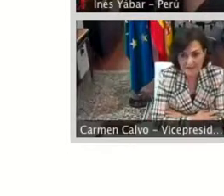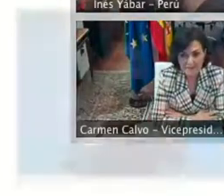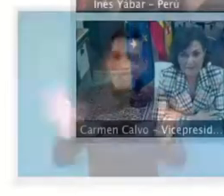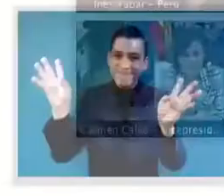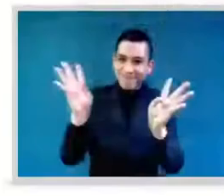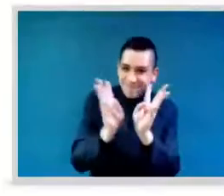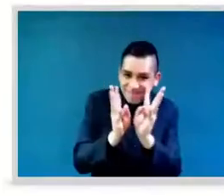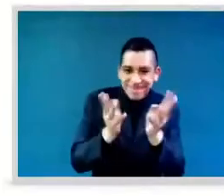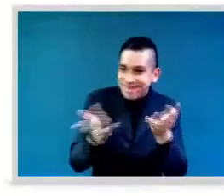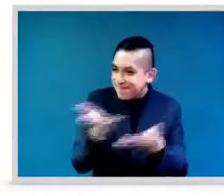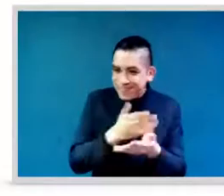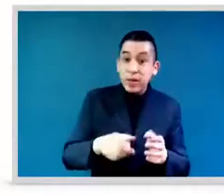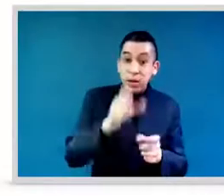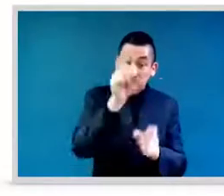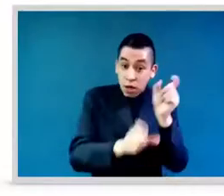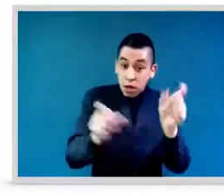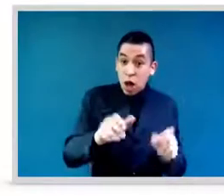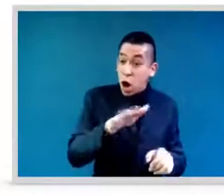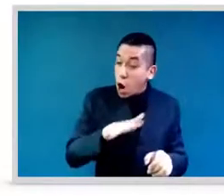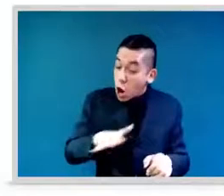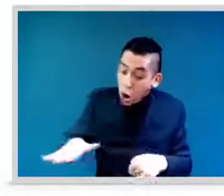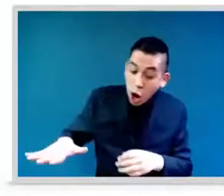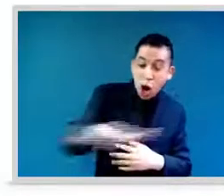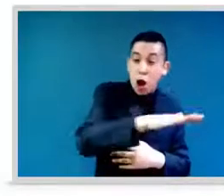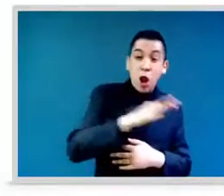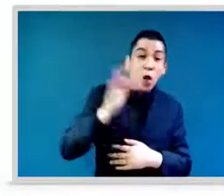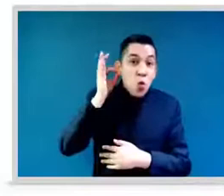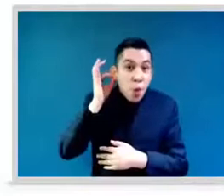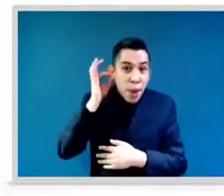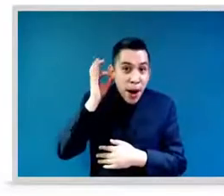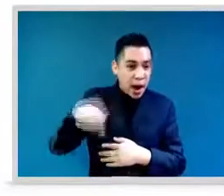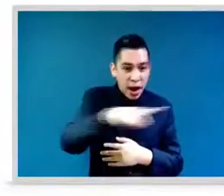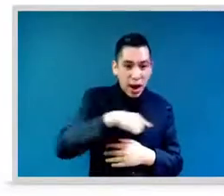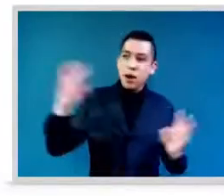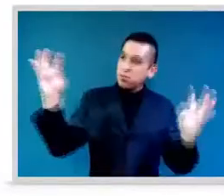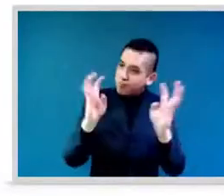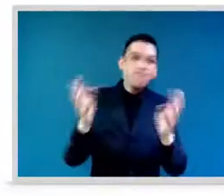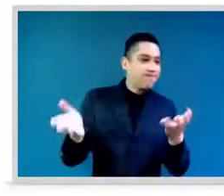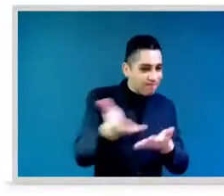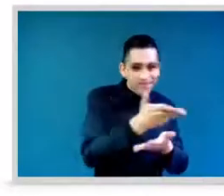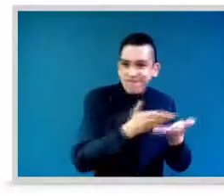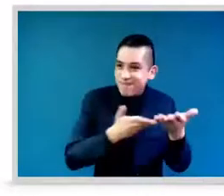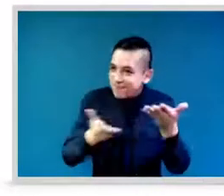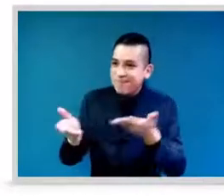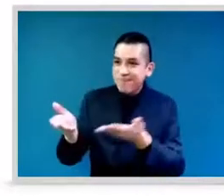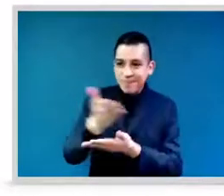space of reflection and work. And I'll send you a big from my country.